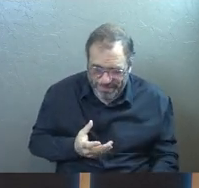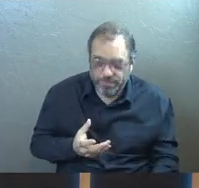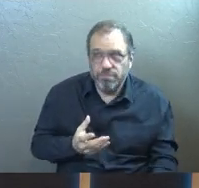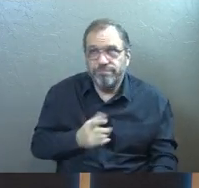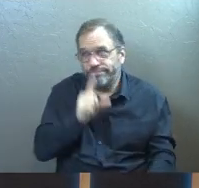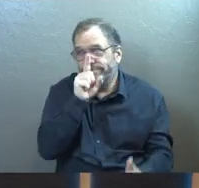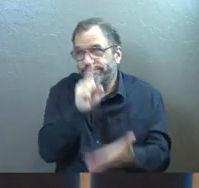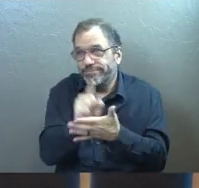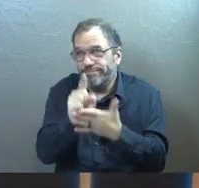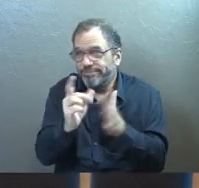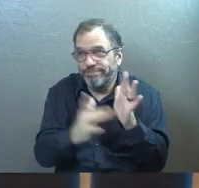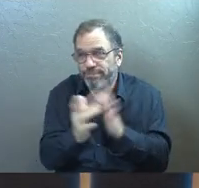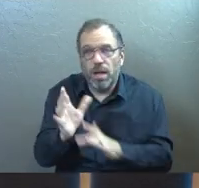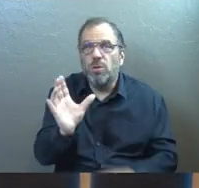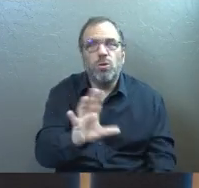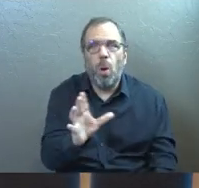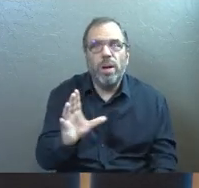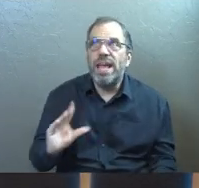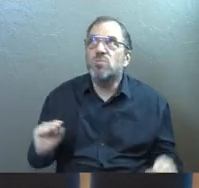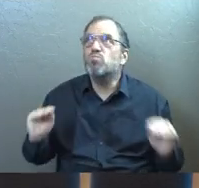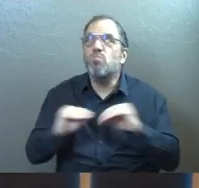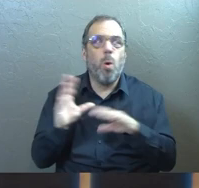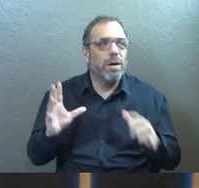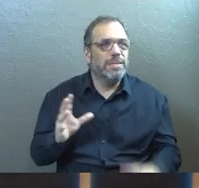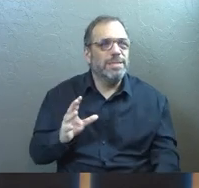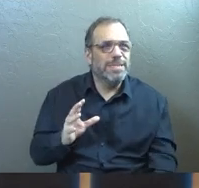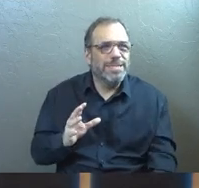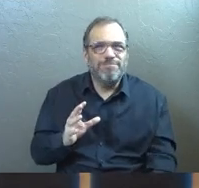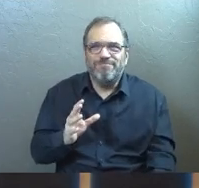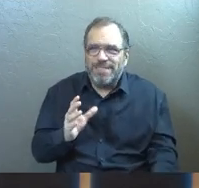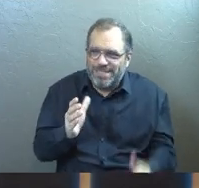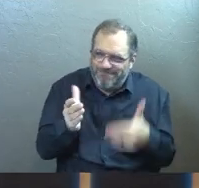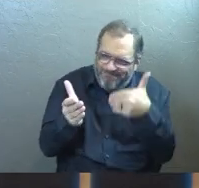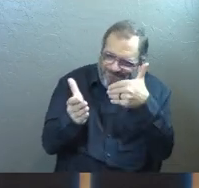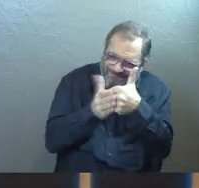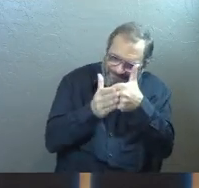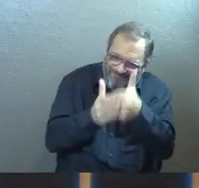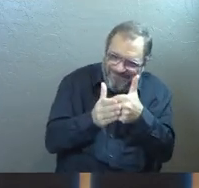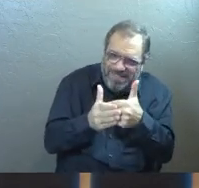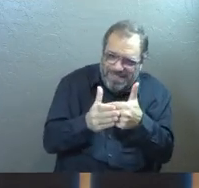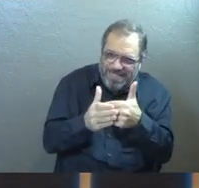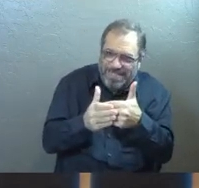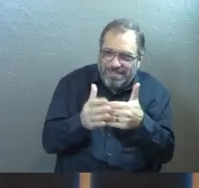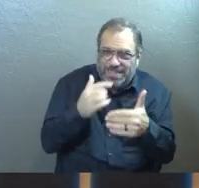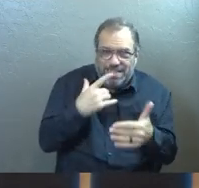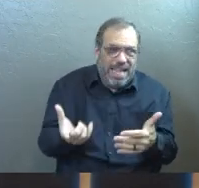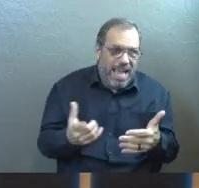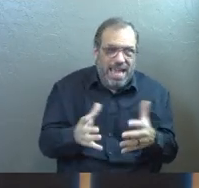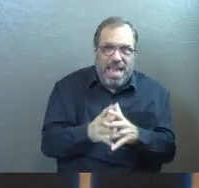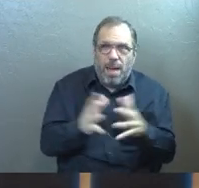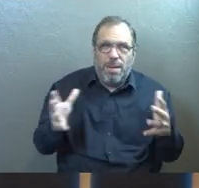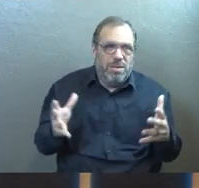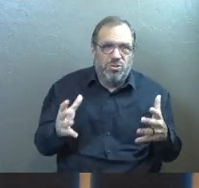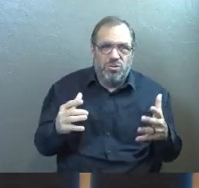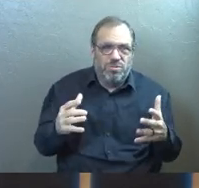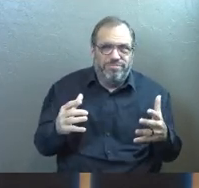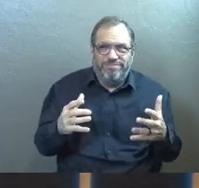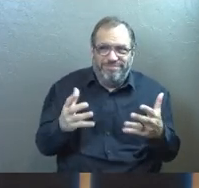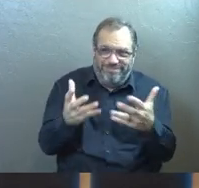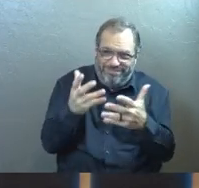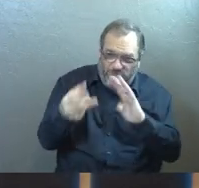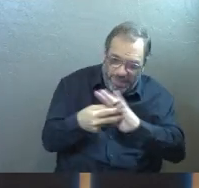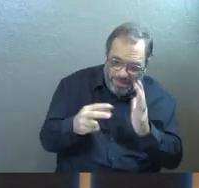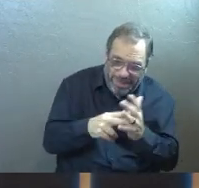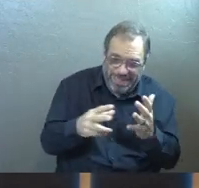I'm in love with Jesus. It's the closest thing I know to describing what it actually is.